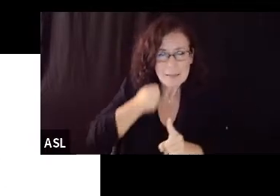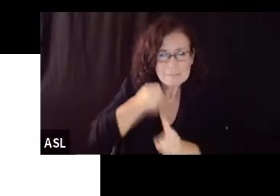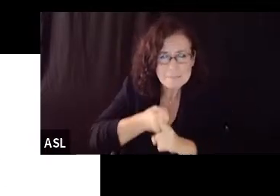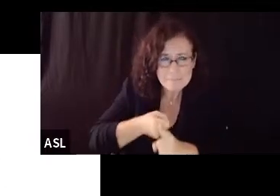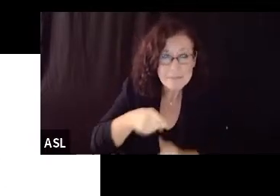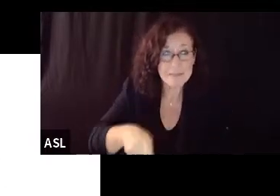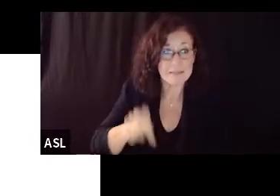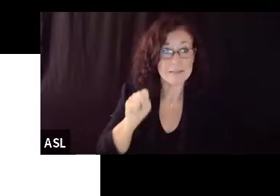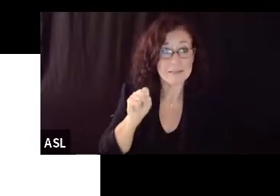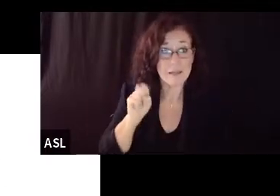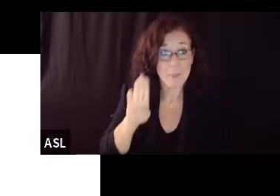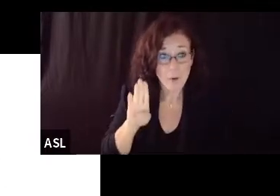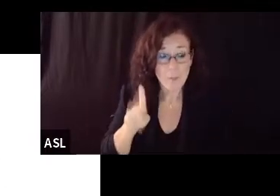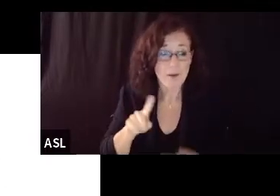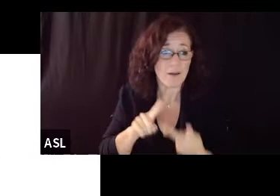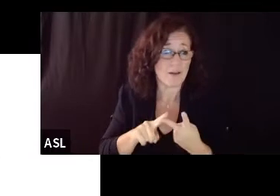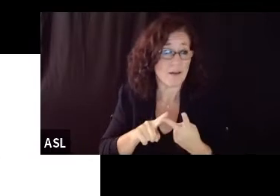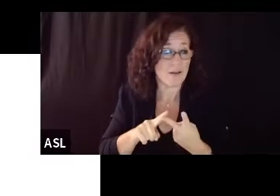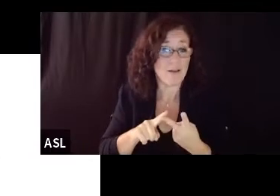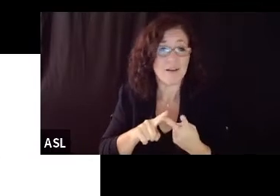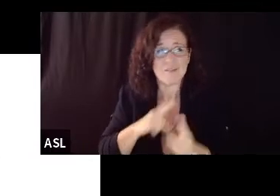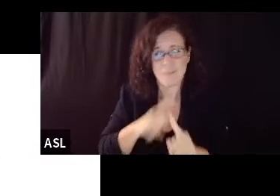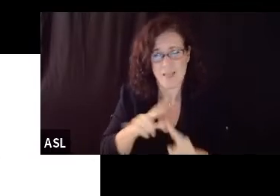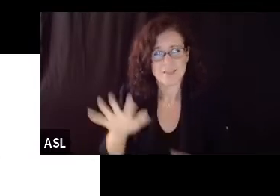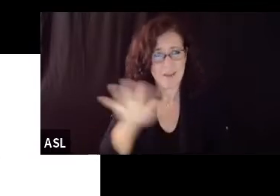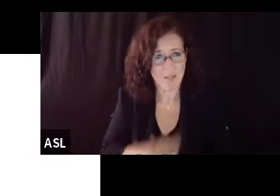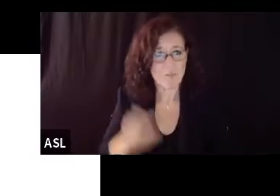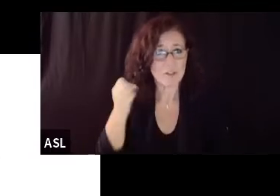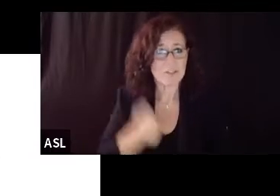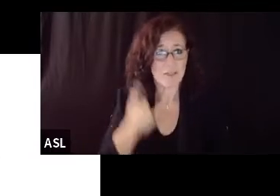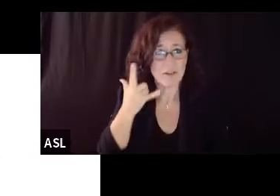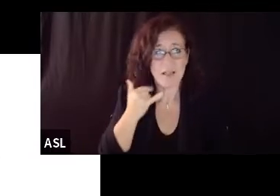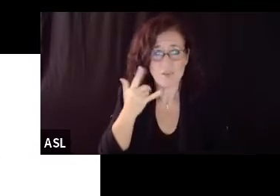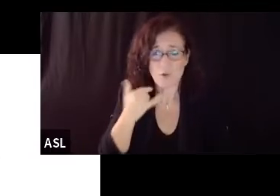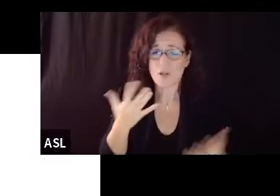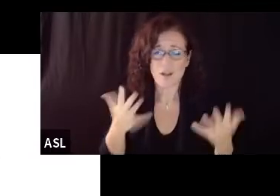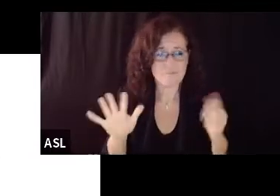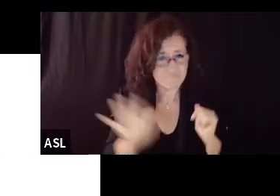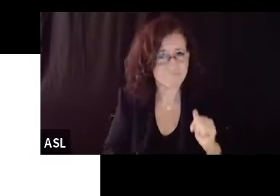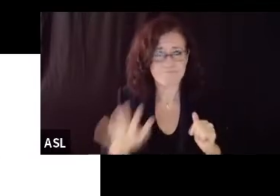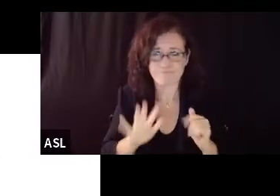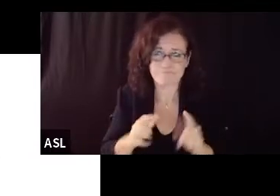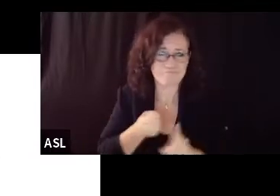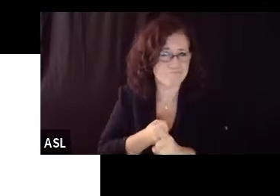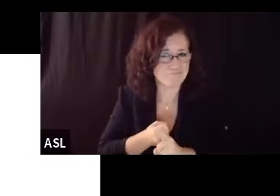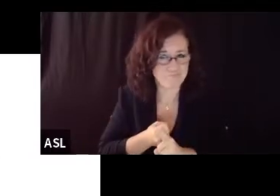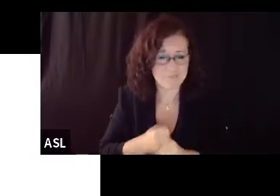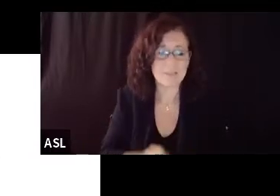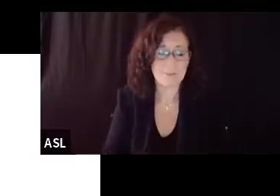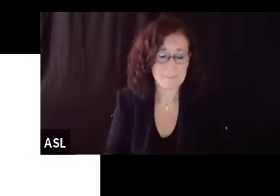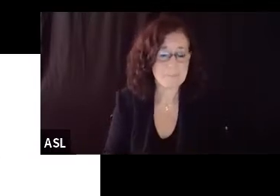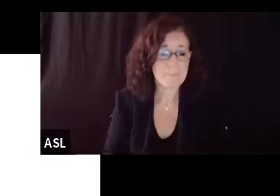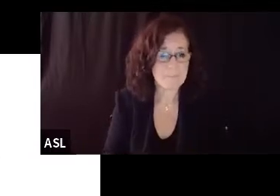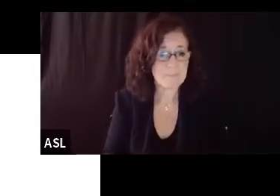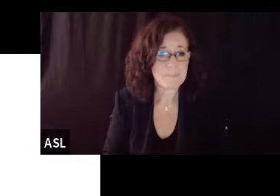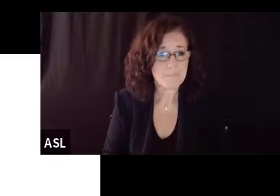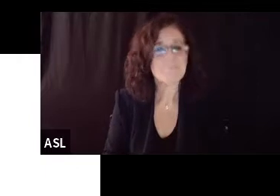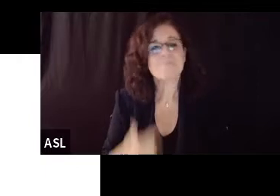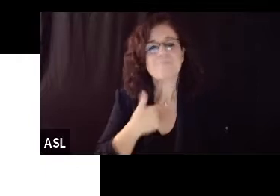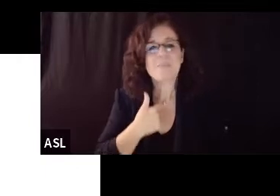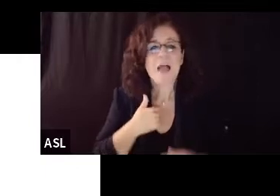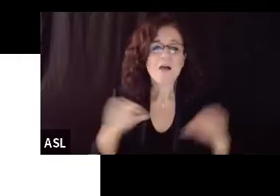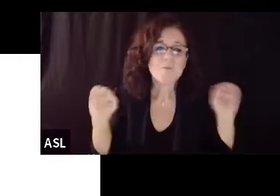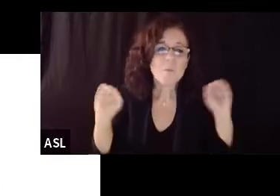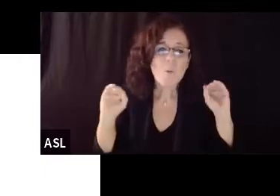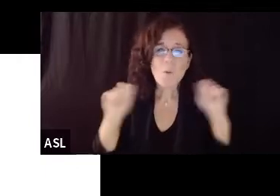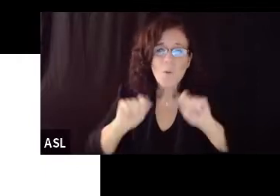our county and our community um very very hard I didn't have a slide about this but I think everyone on the on the meeting is